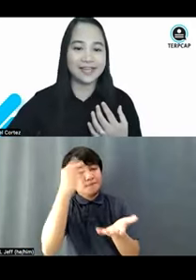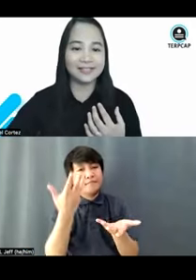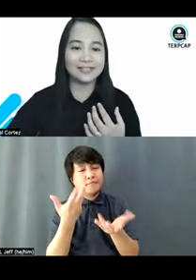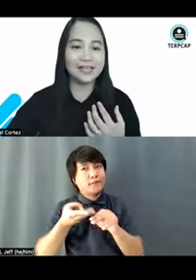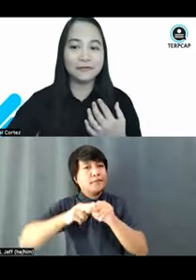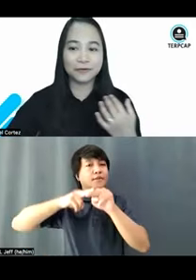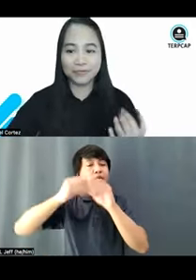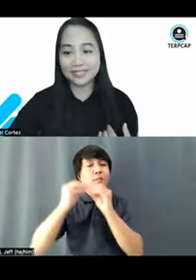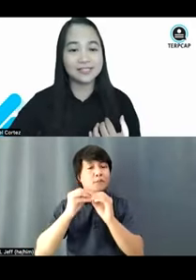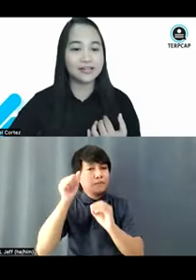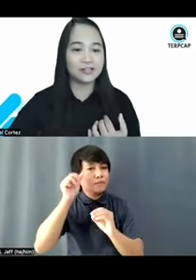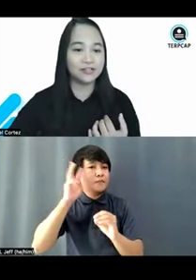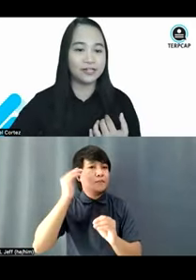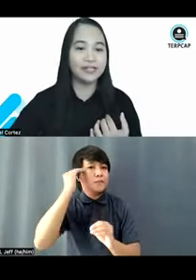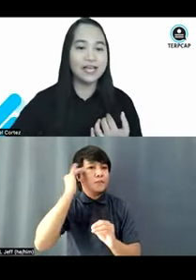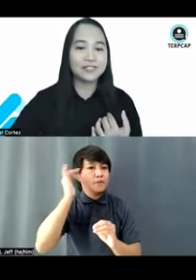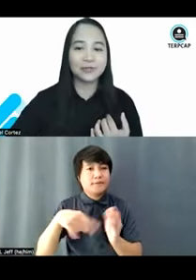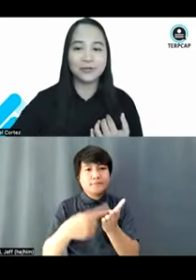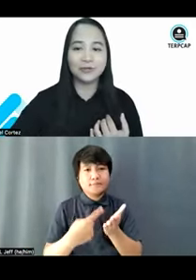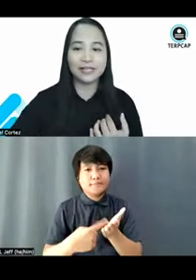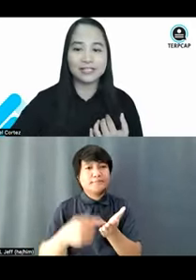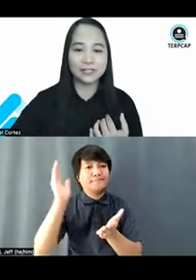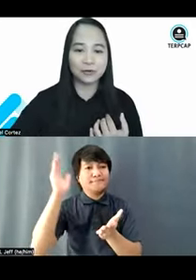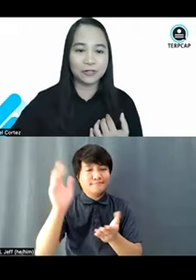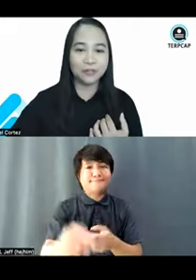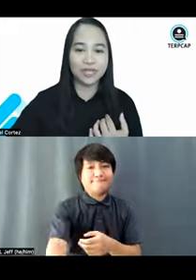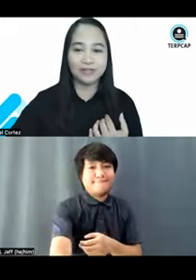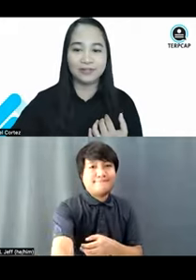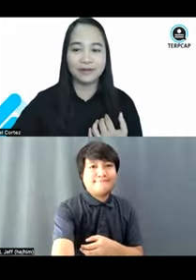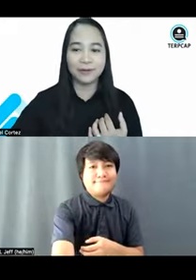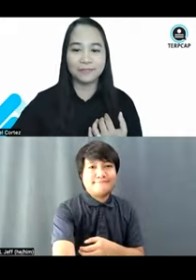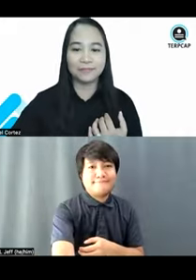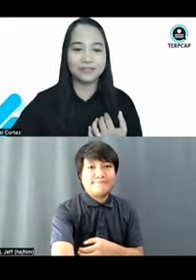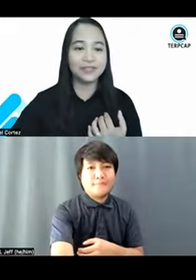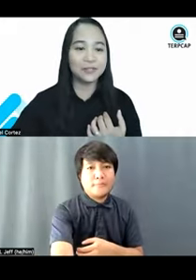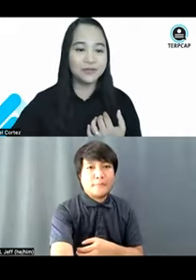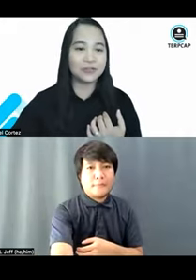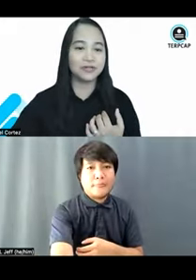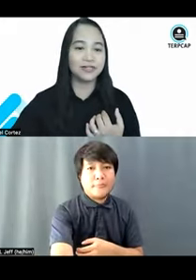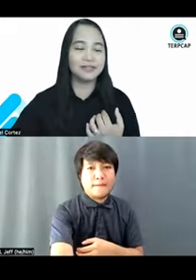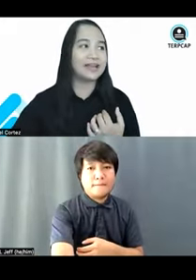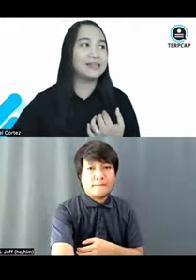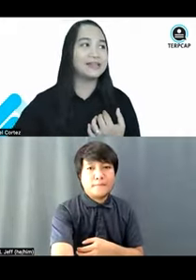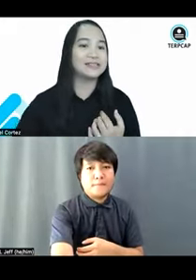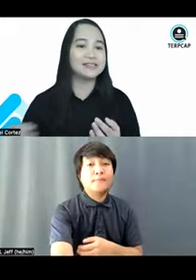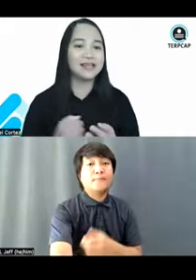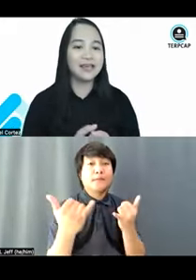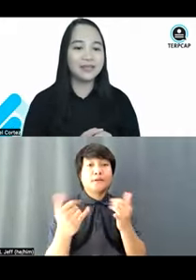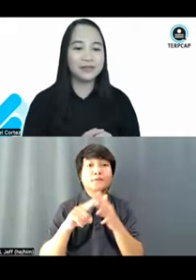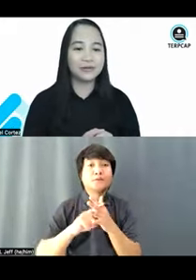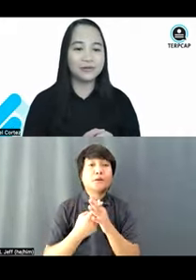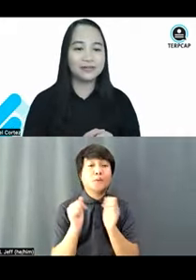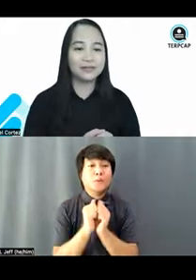insights from this discussion. So, let's start with the usual and that is,